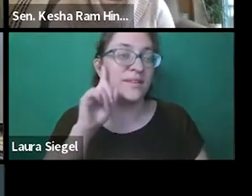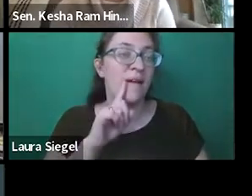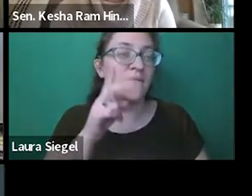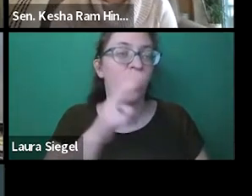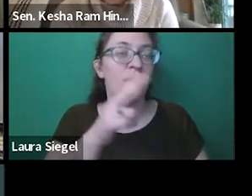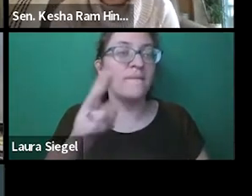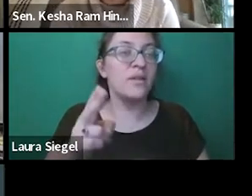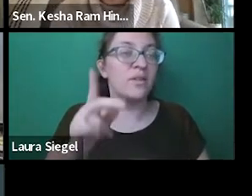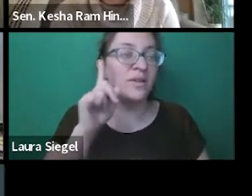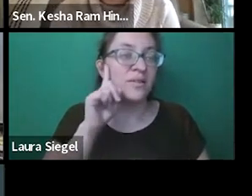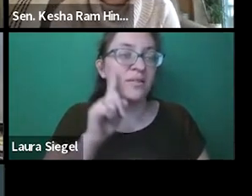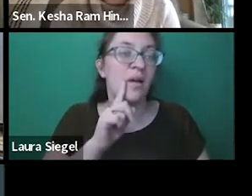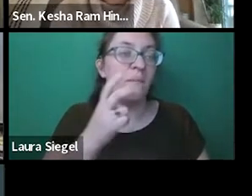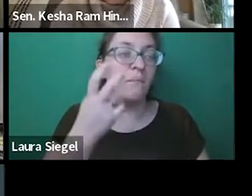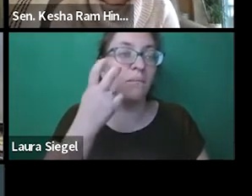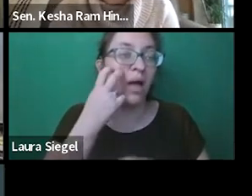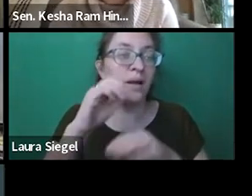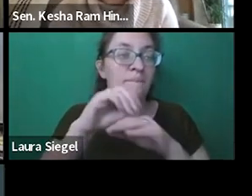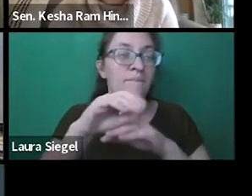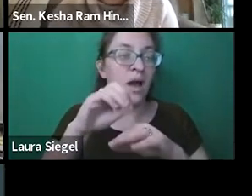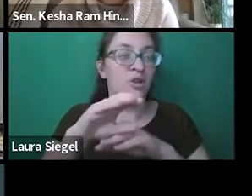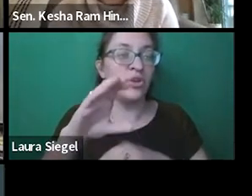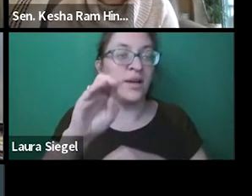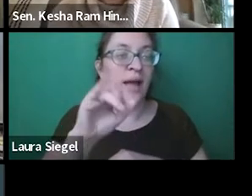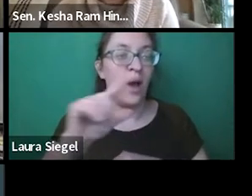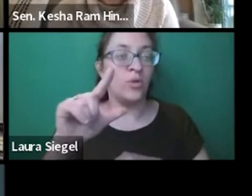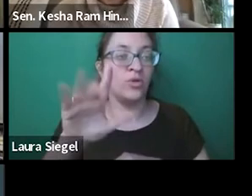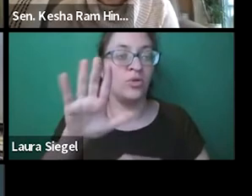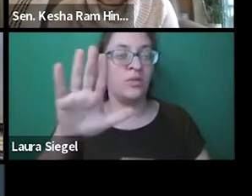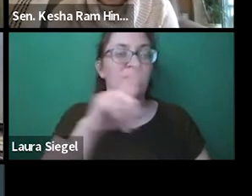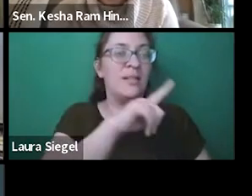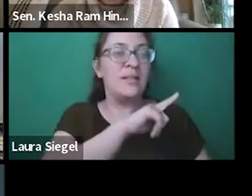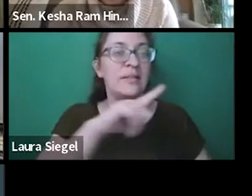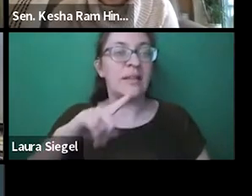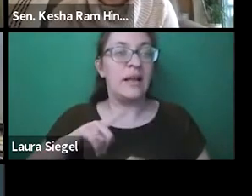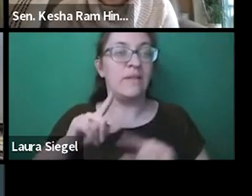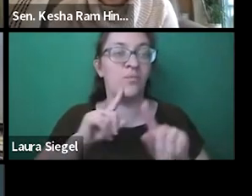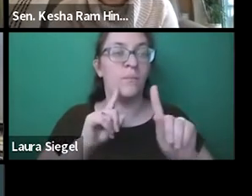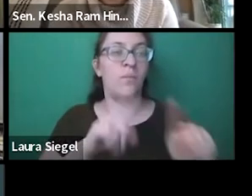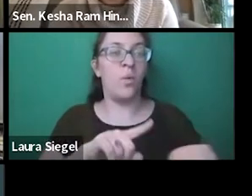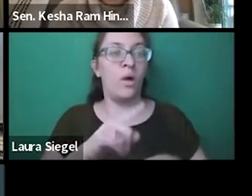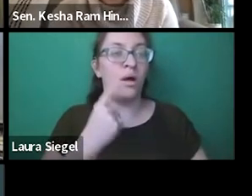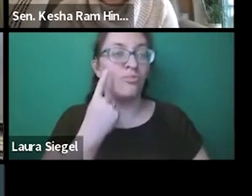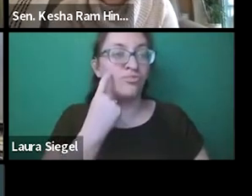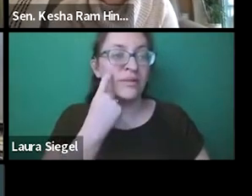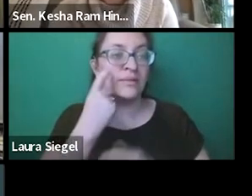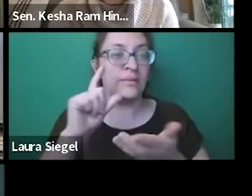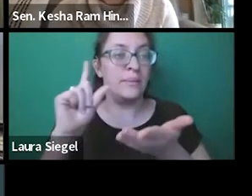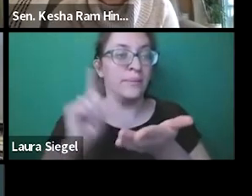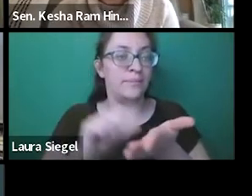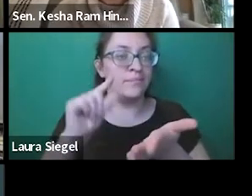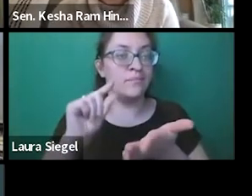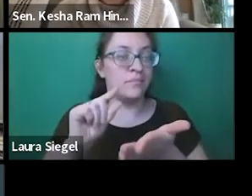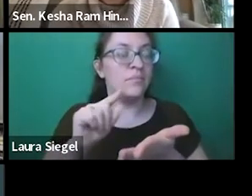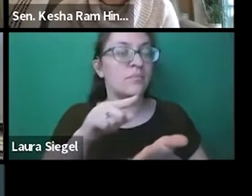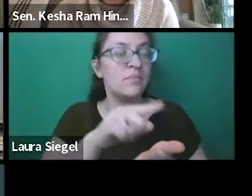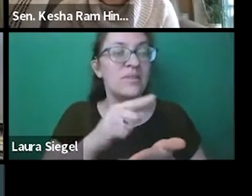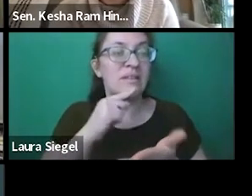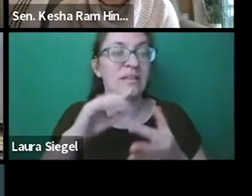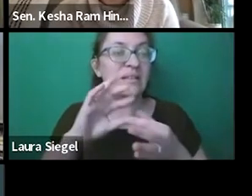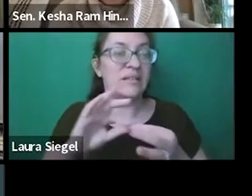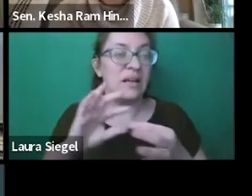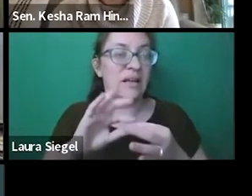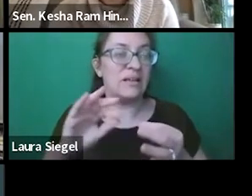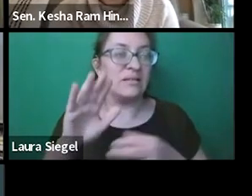I'm happy to speak to that. According to the deaf, hard of hearing, deaf, blind advisory council. And their legislative